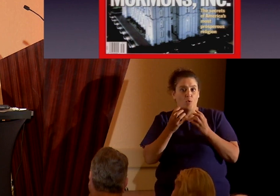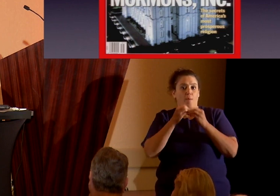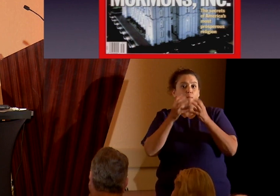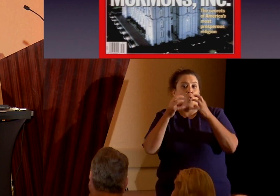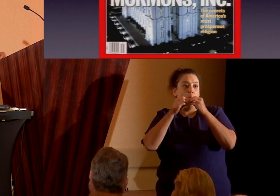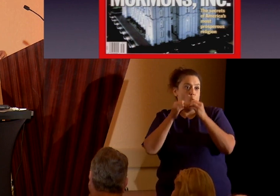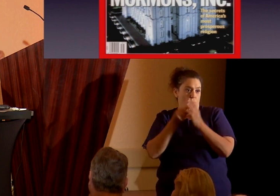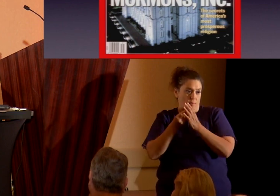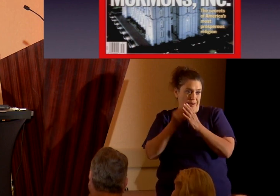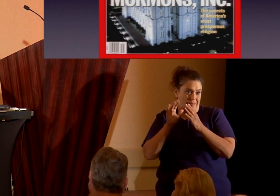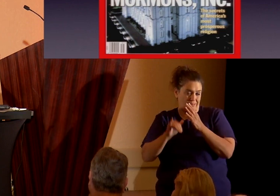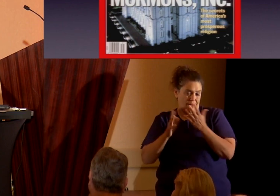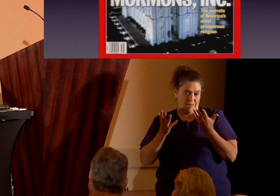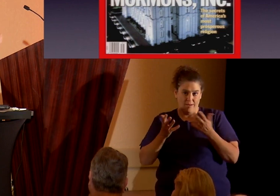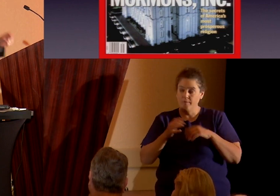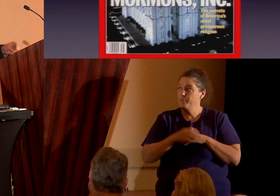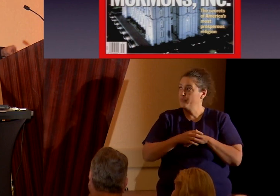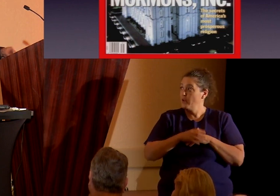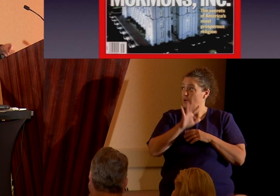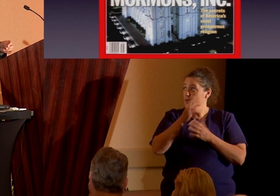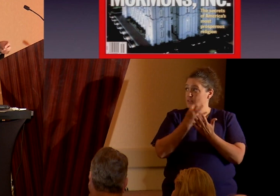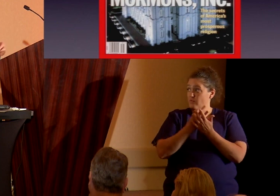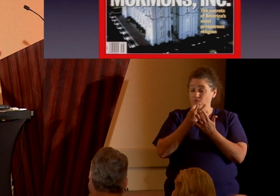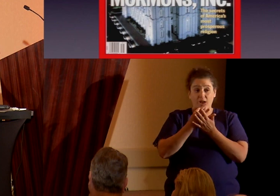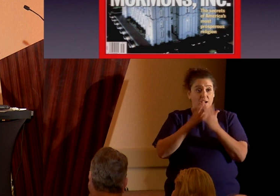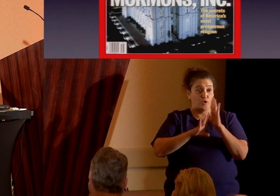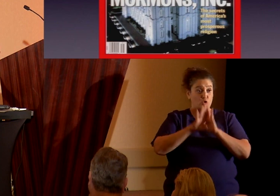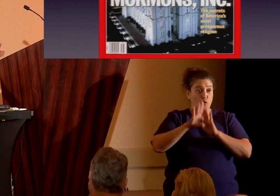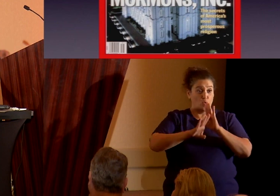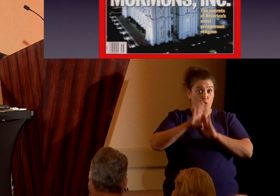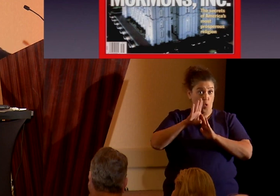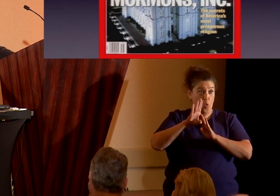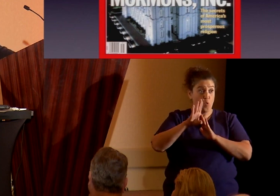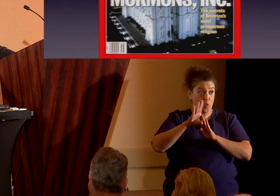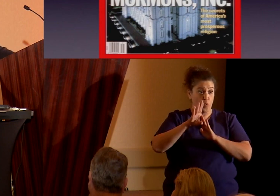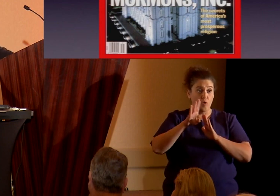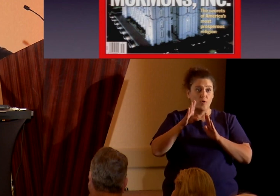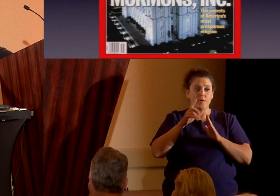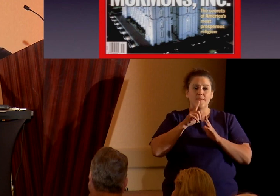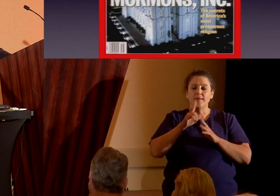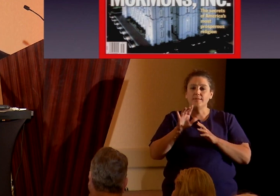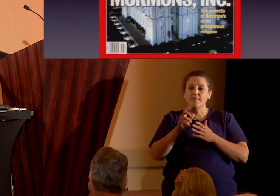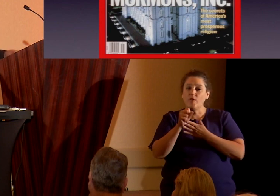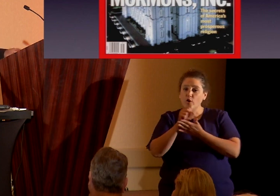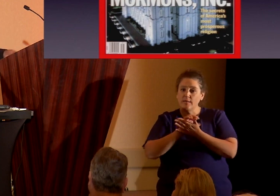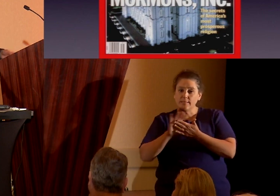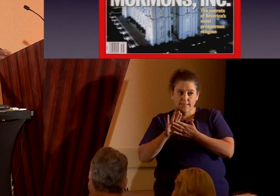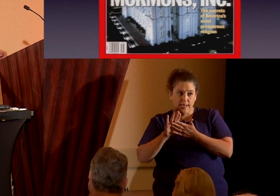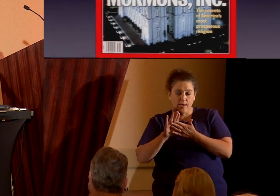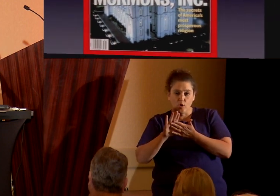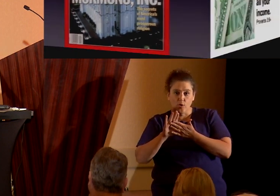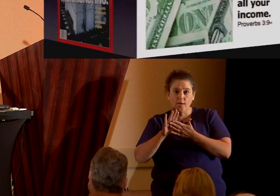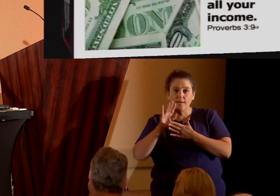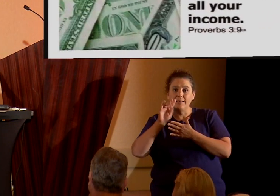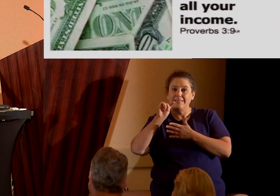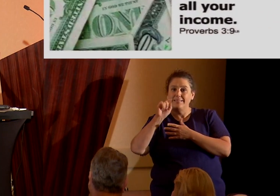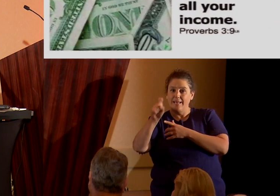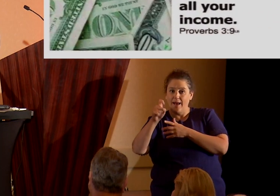more than that. Its financial growth is fueled by sacred taxation, that is, tithing.